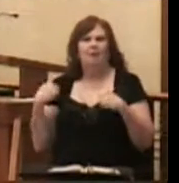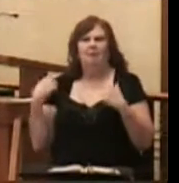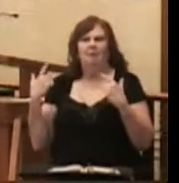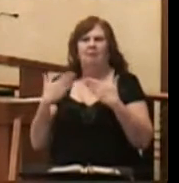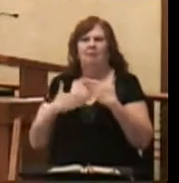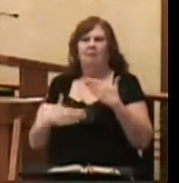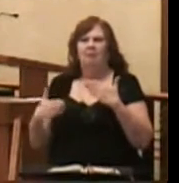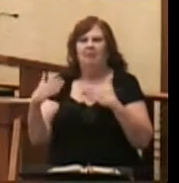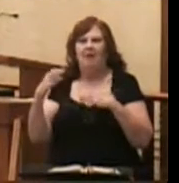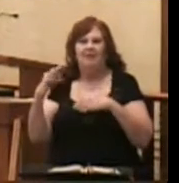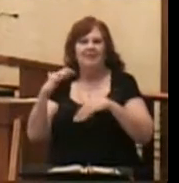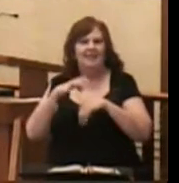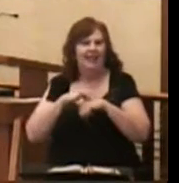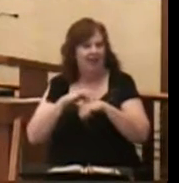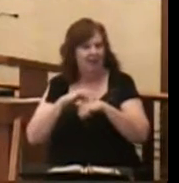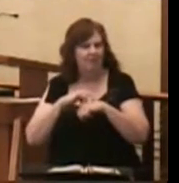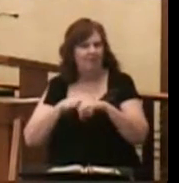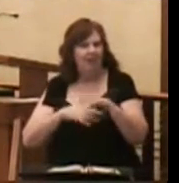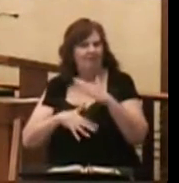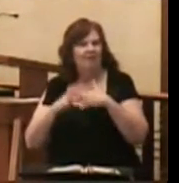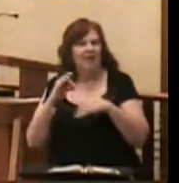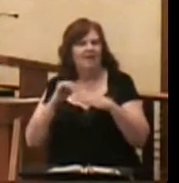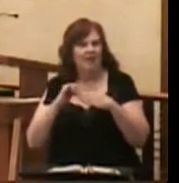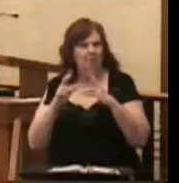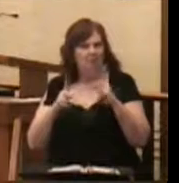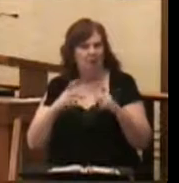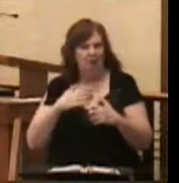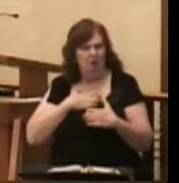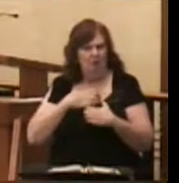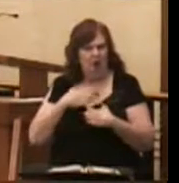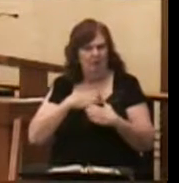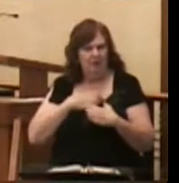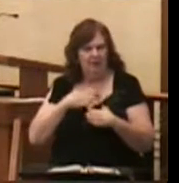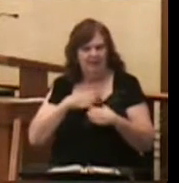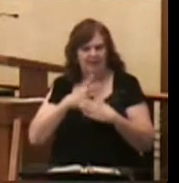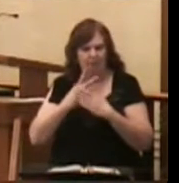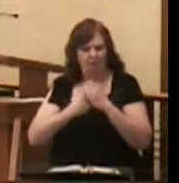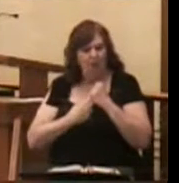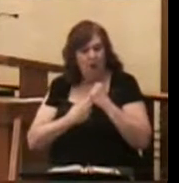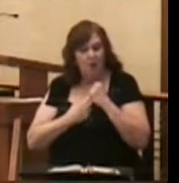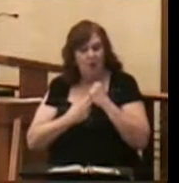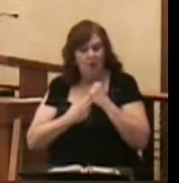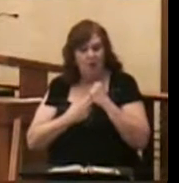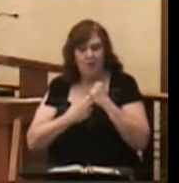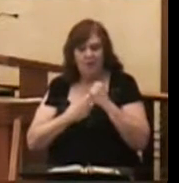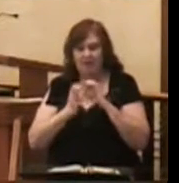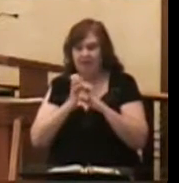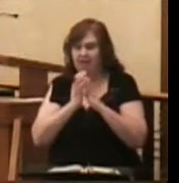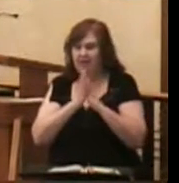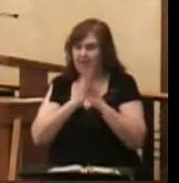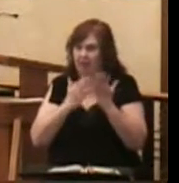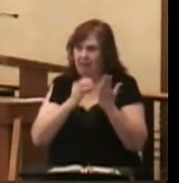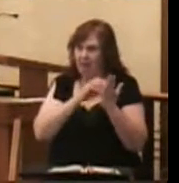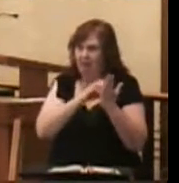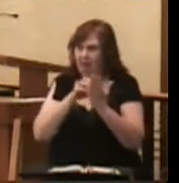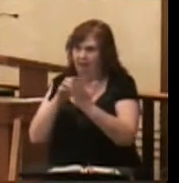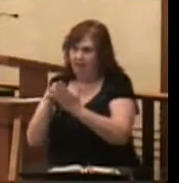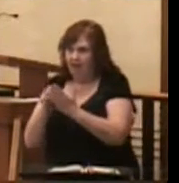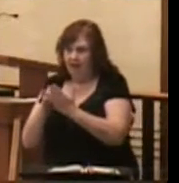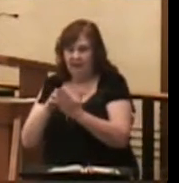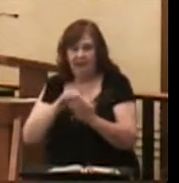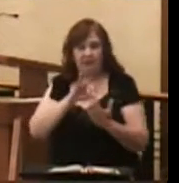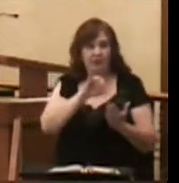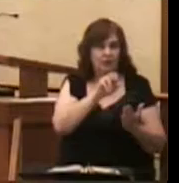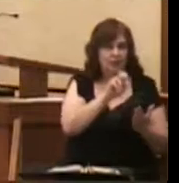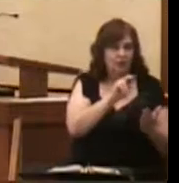of time. We find grumblers in both of our lessons from Jonah and from Matthew for today.